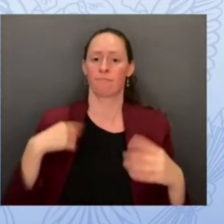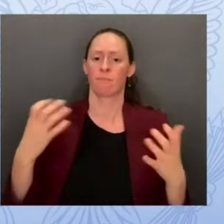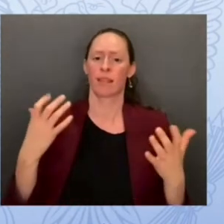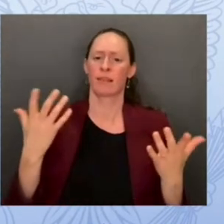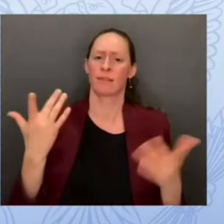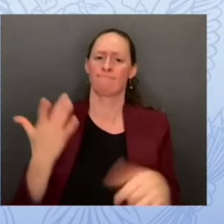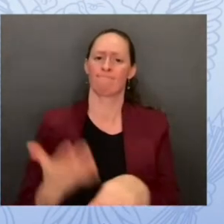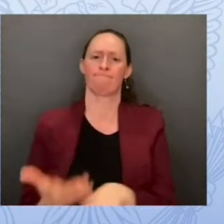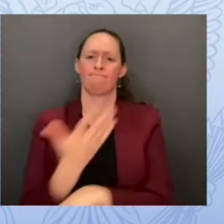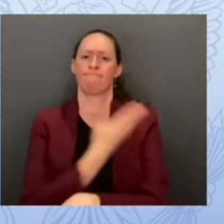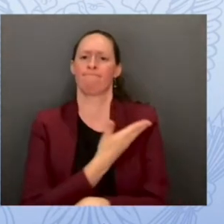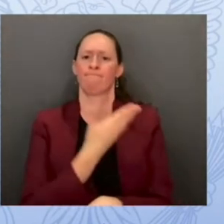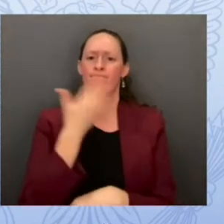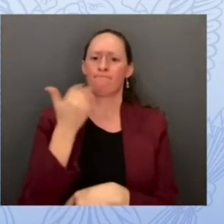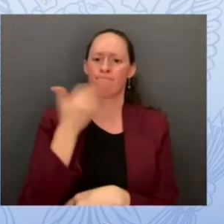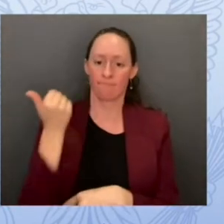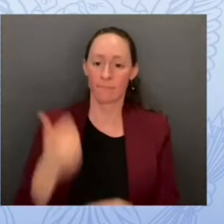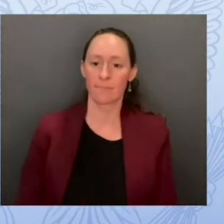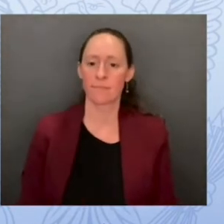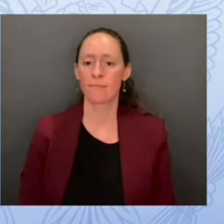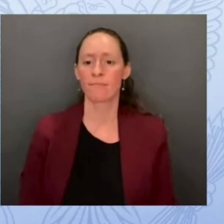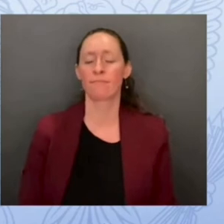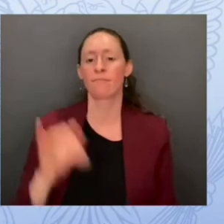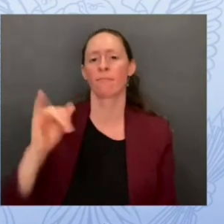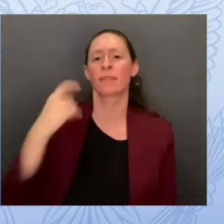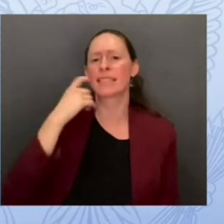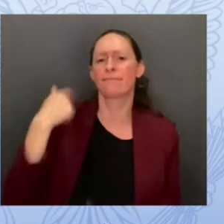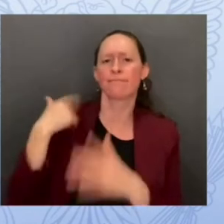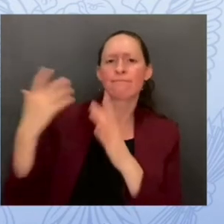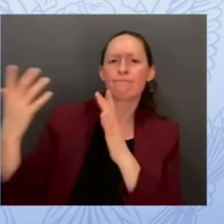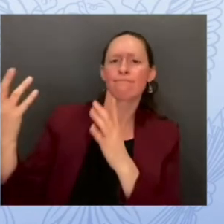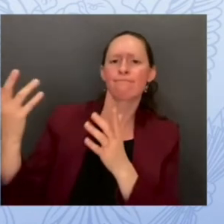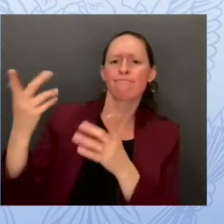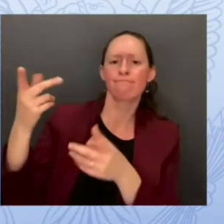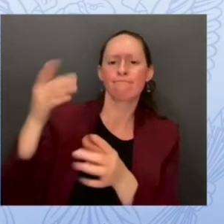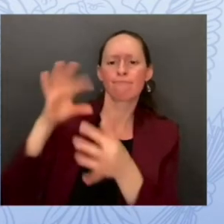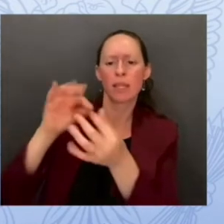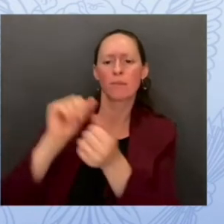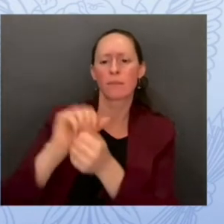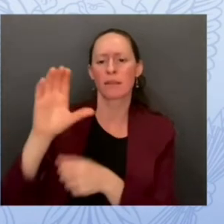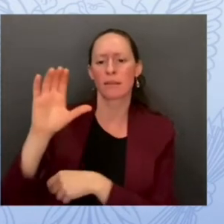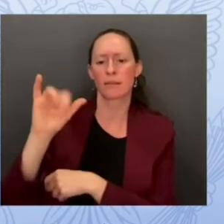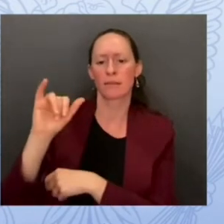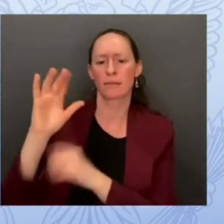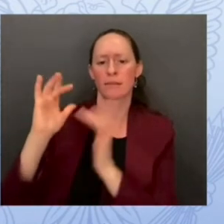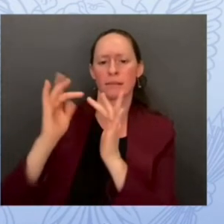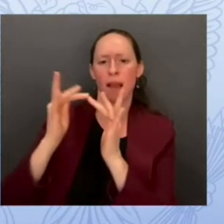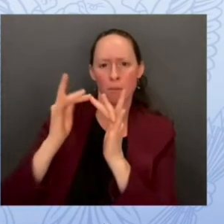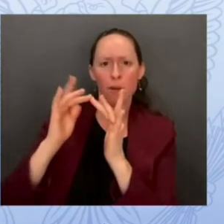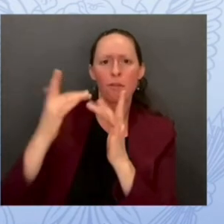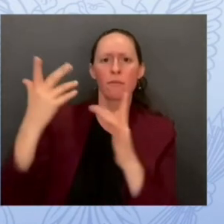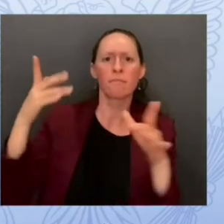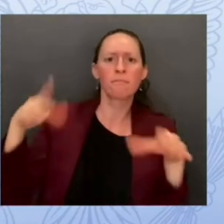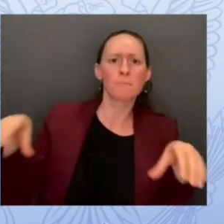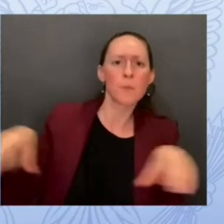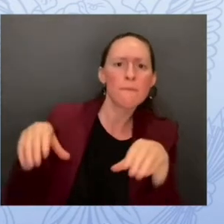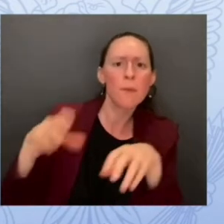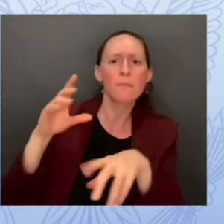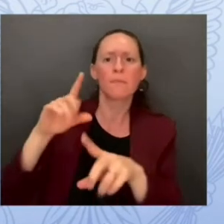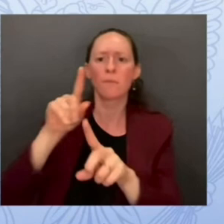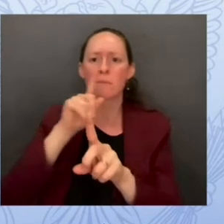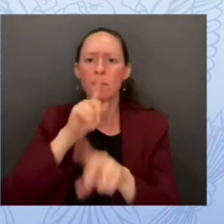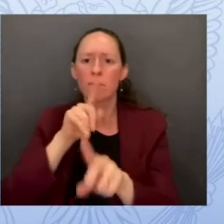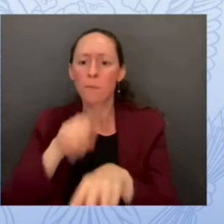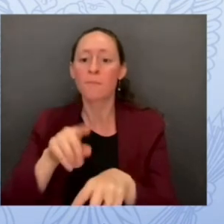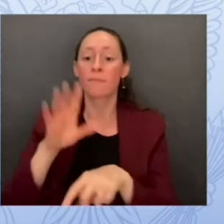security performance goals which we created actually uh at the idea of ann neuberger to help simplify